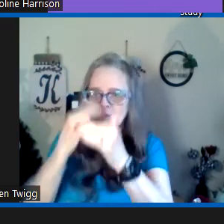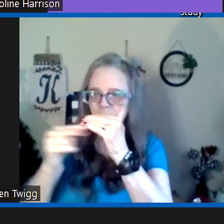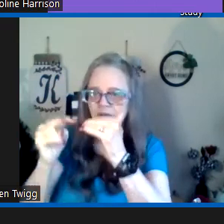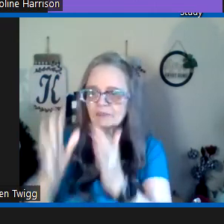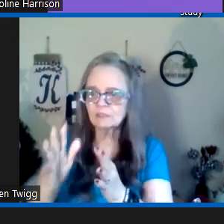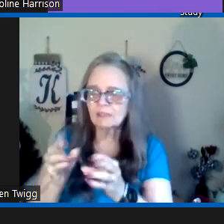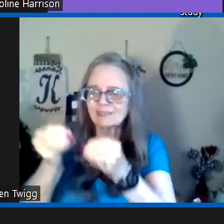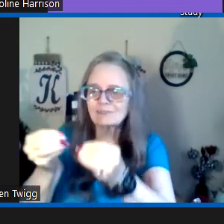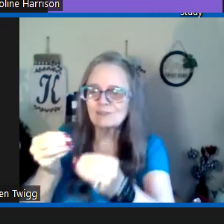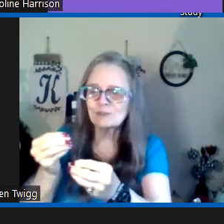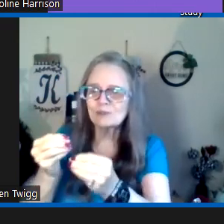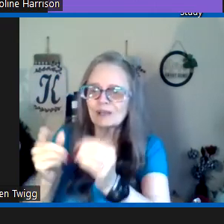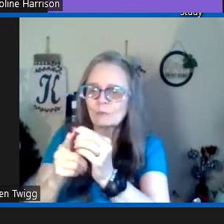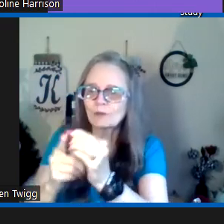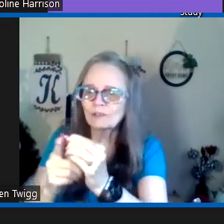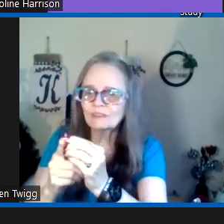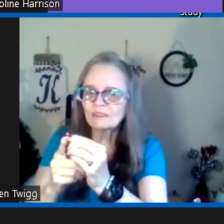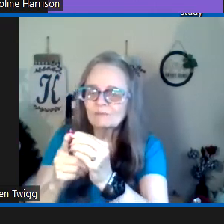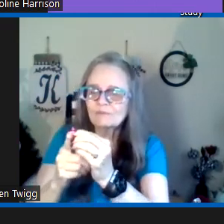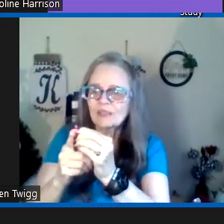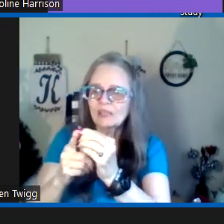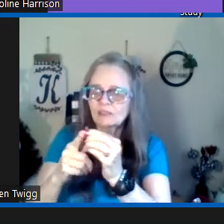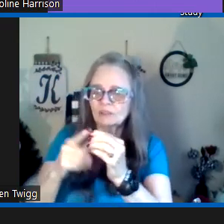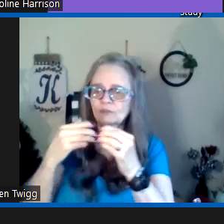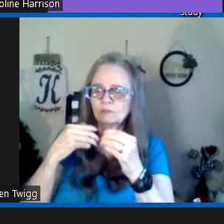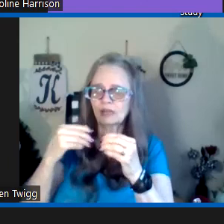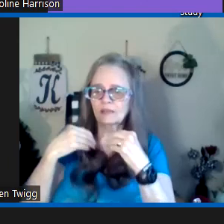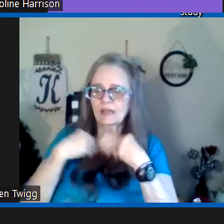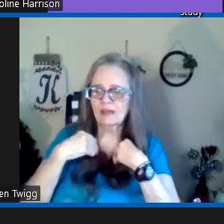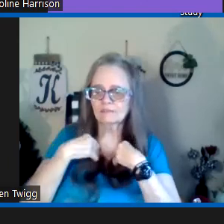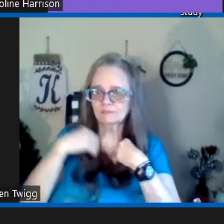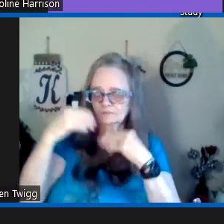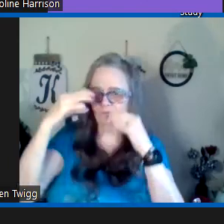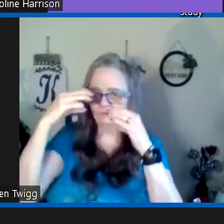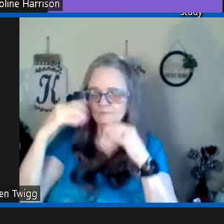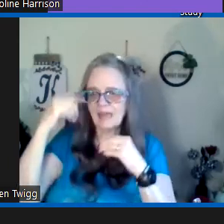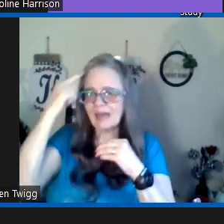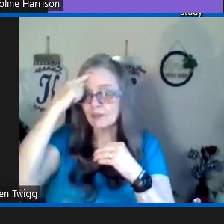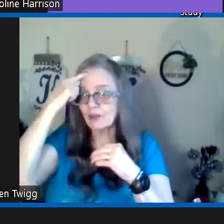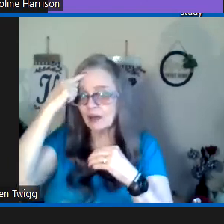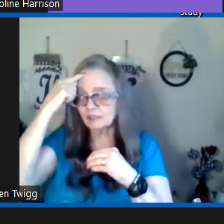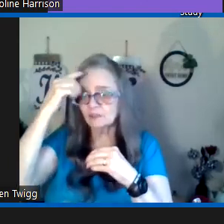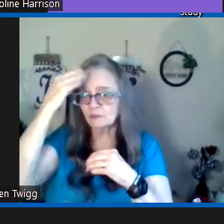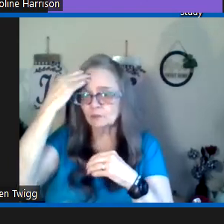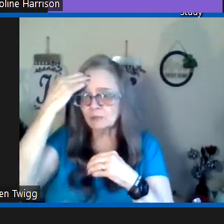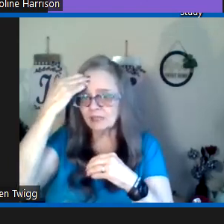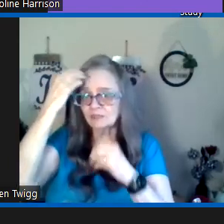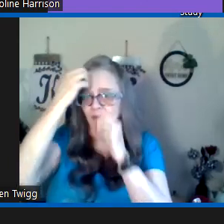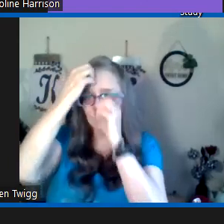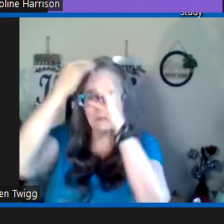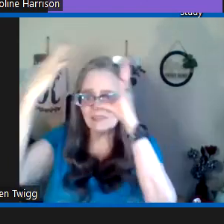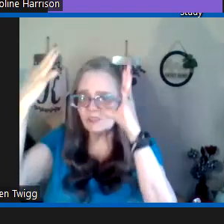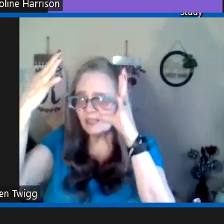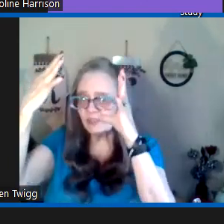you a prophet gives you a word and you uh have had a thought in your own